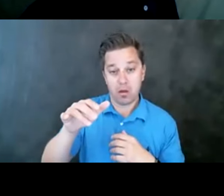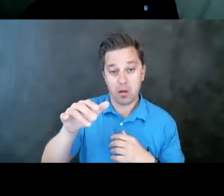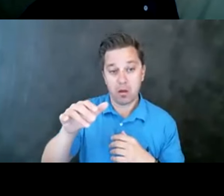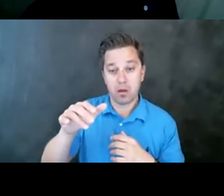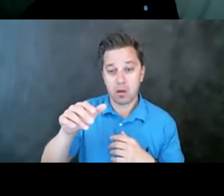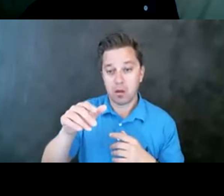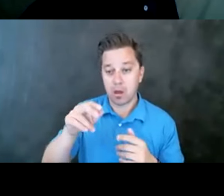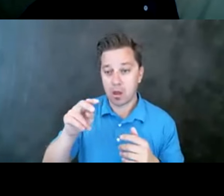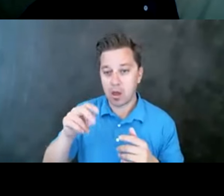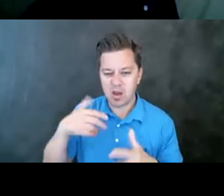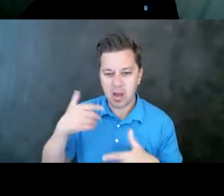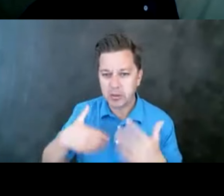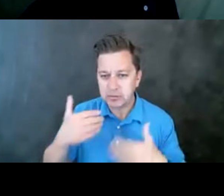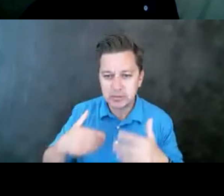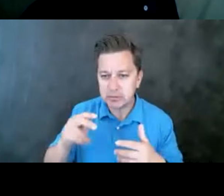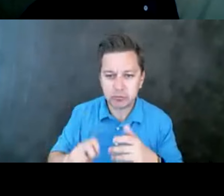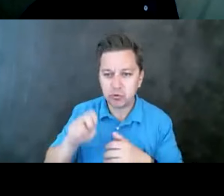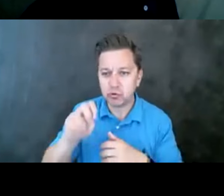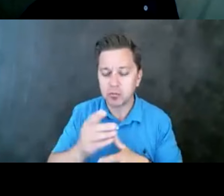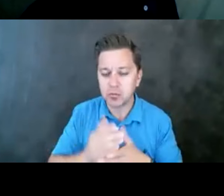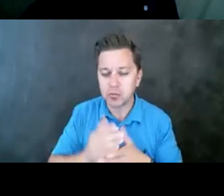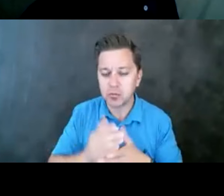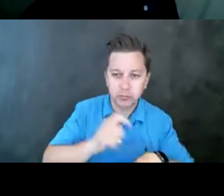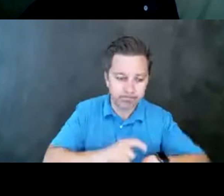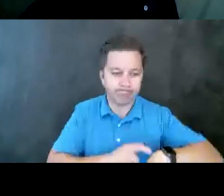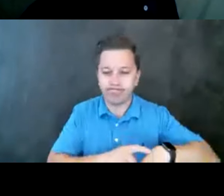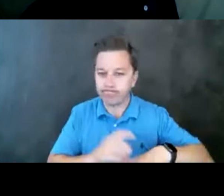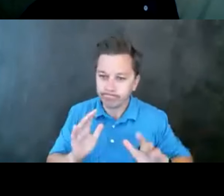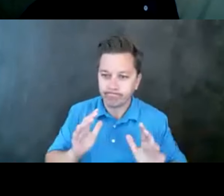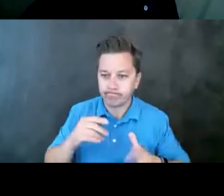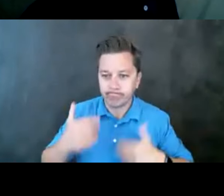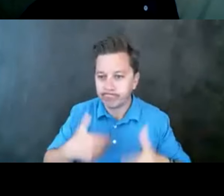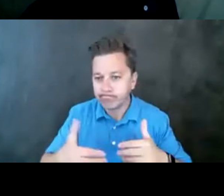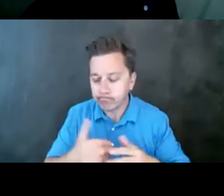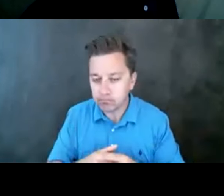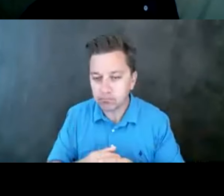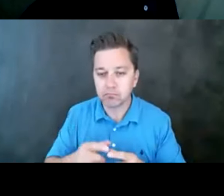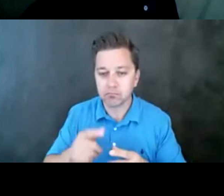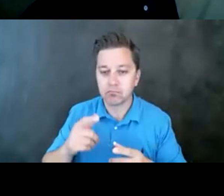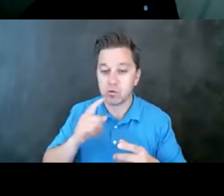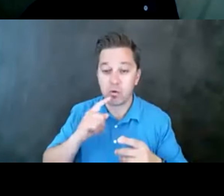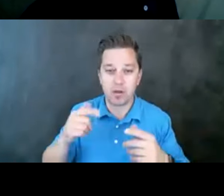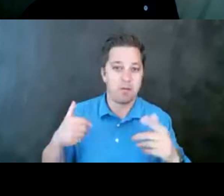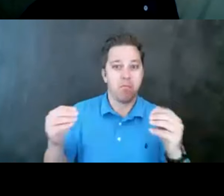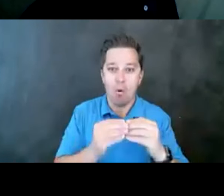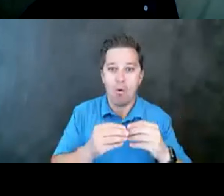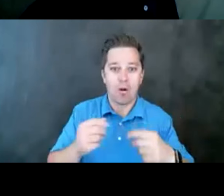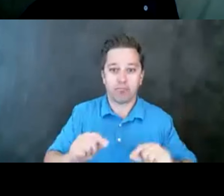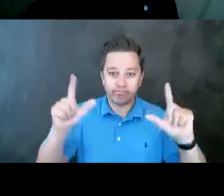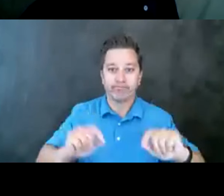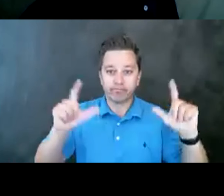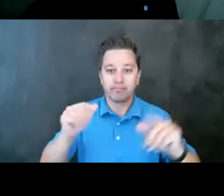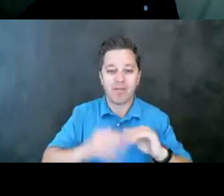skip over and move kind of quickly through today, just out of respect for time. So you're going to have more slides than we really go into depth with. So you can have